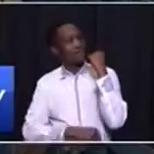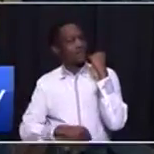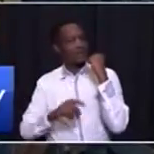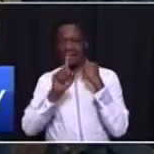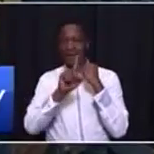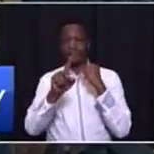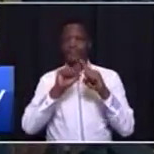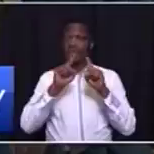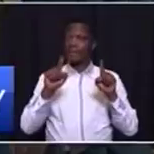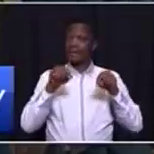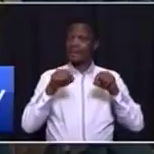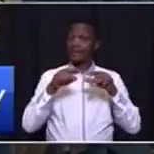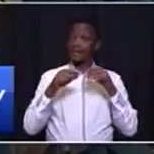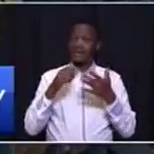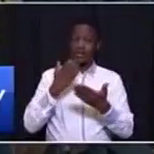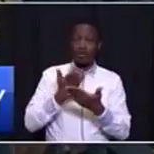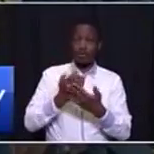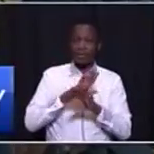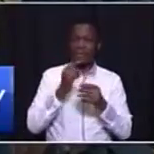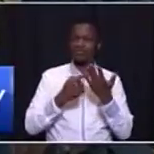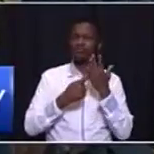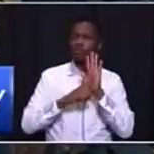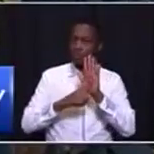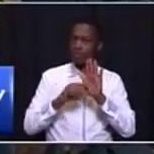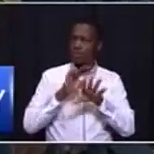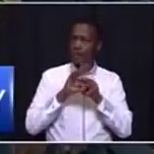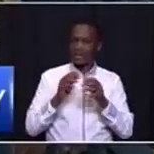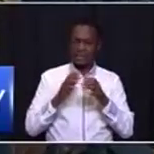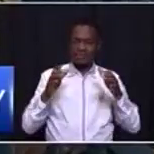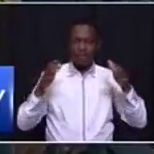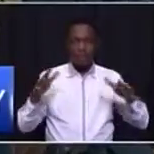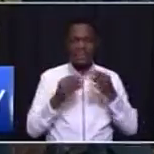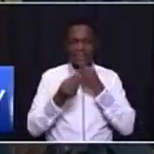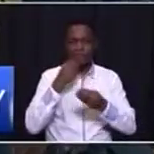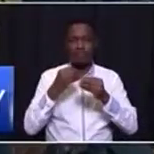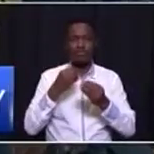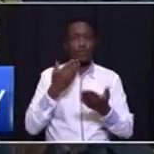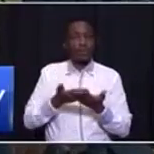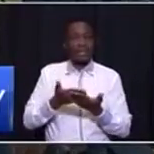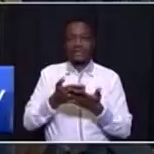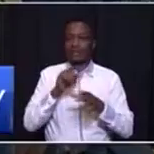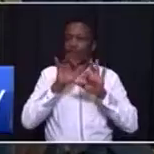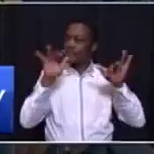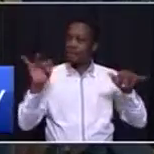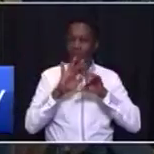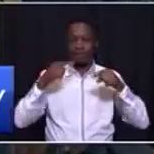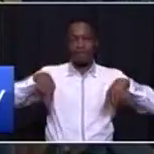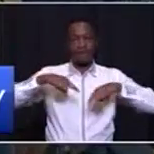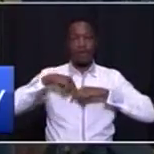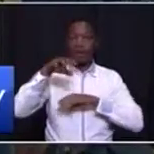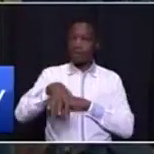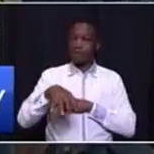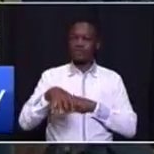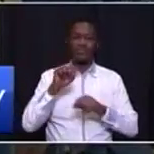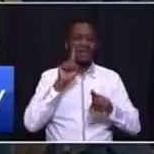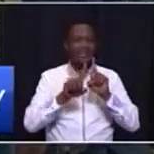of the population and harnesses the full potential of all the people of our province, where